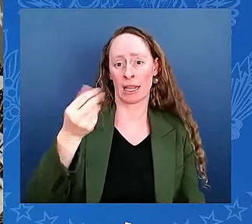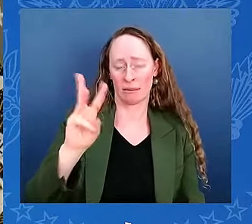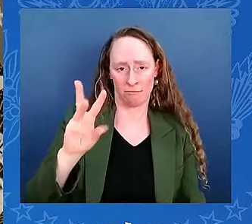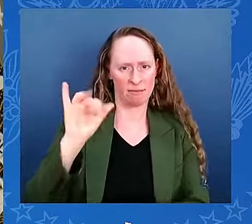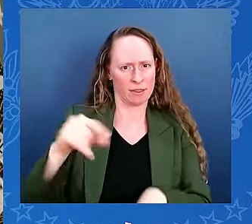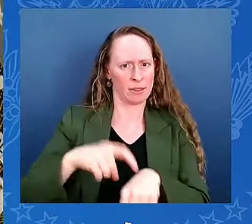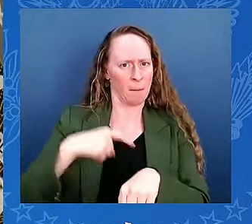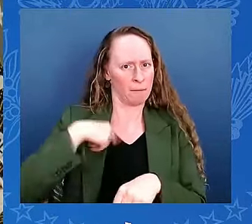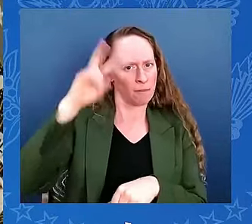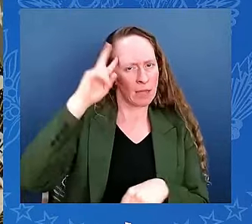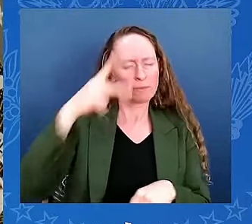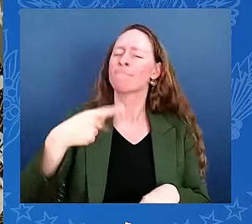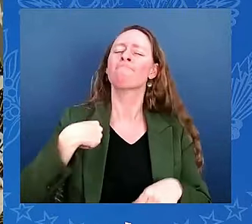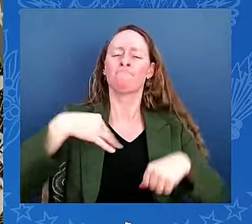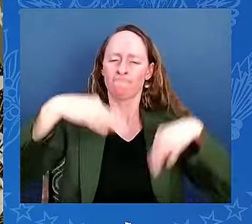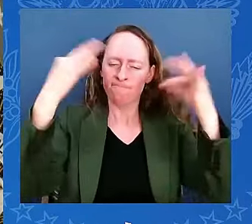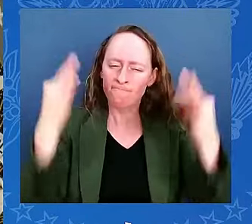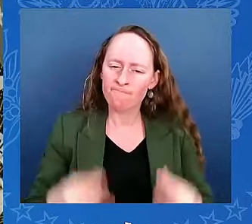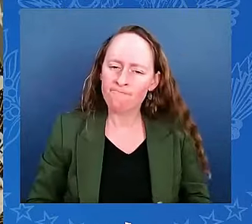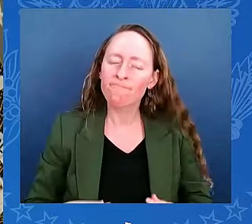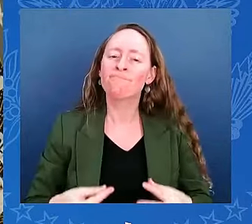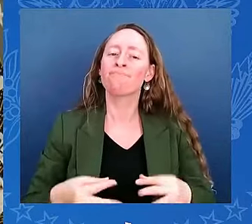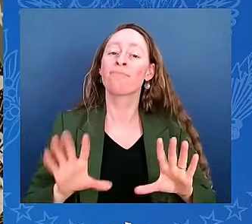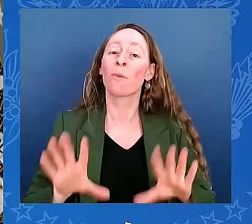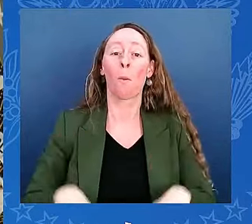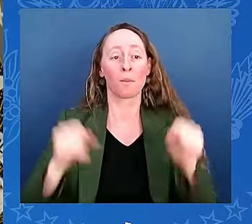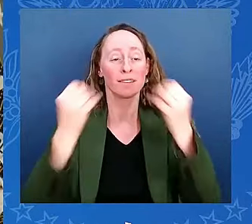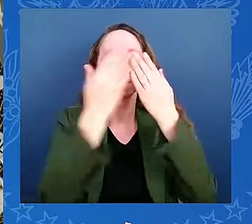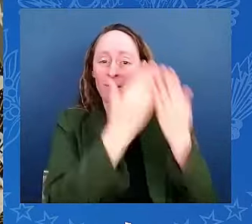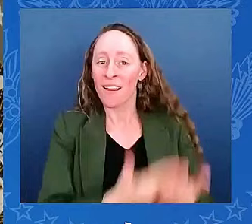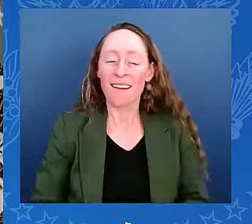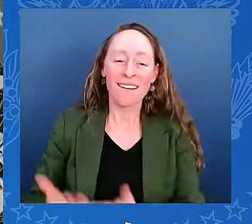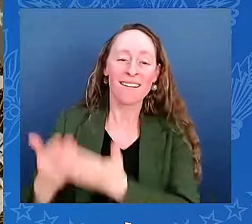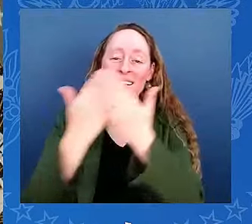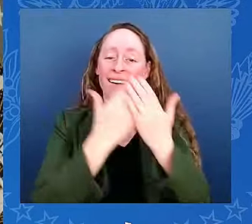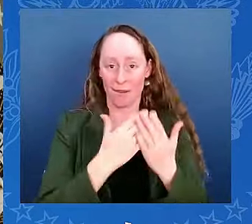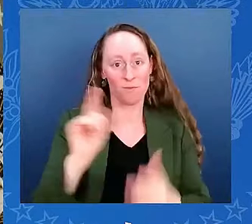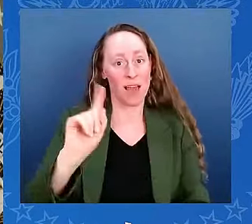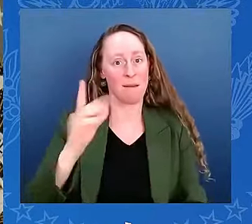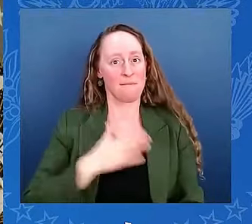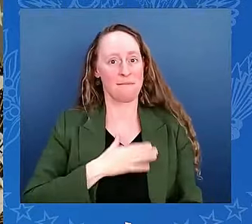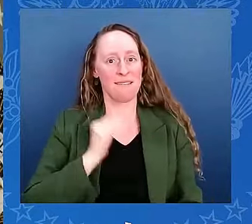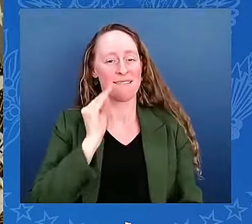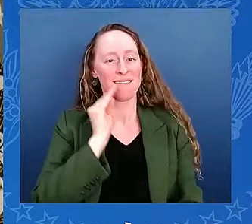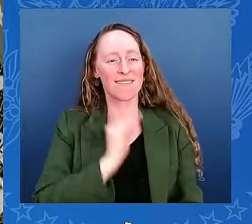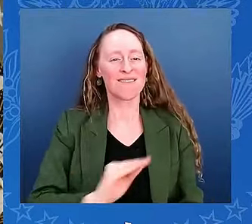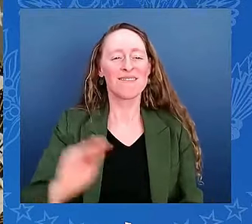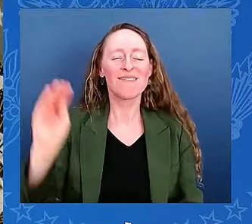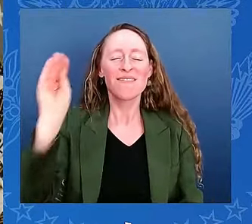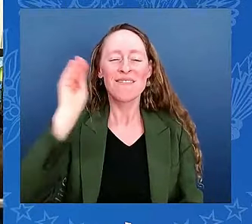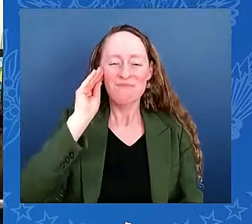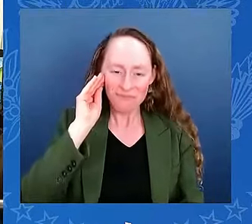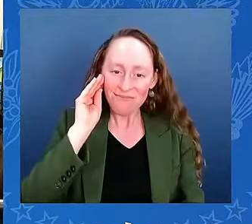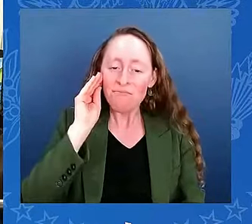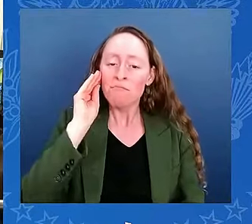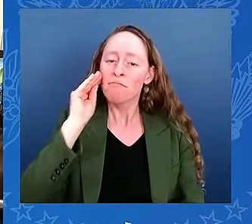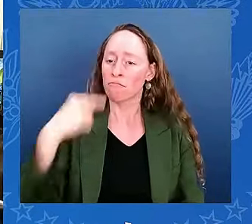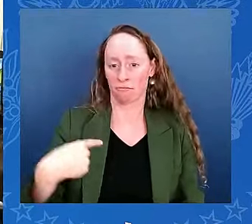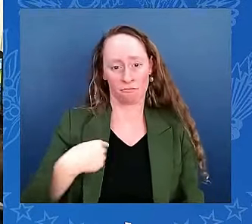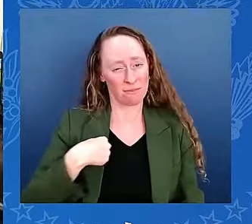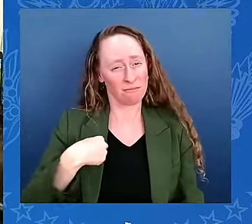Catholic president — Vice President at time — opening our home for holiday celebration by Hindus,